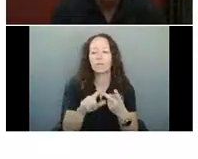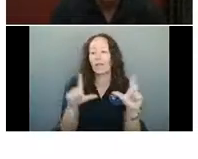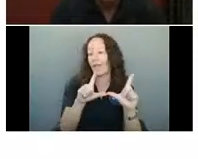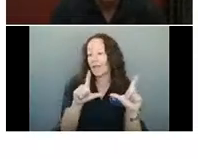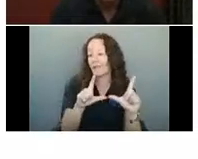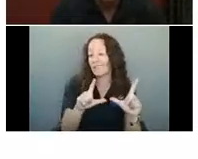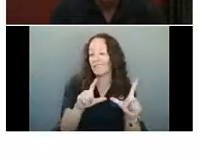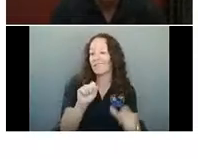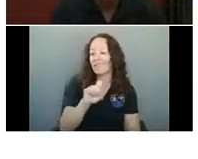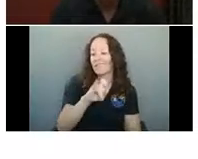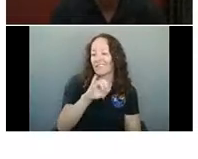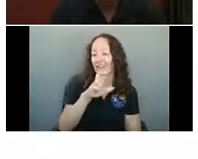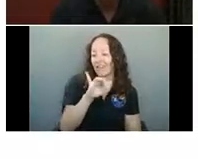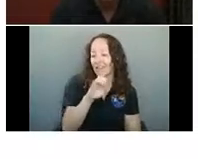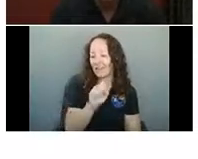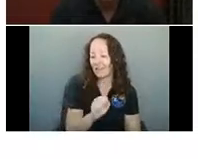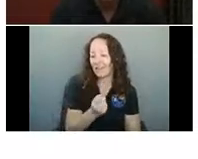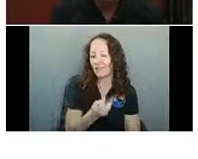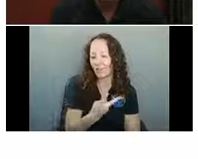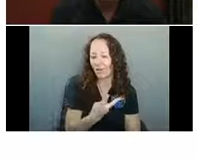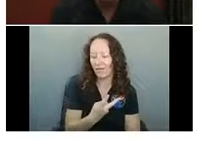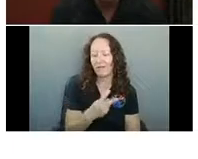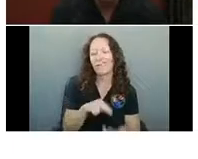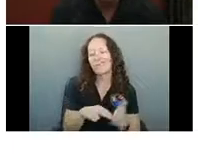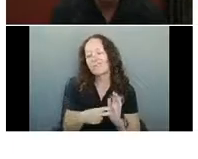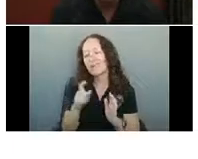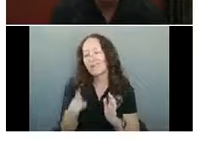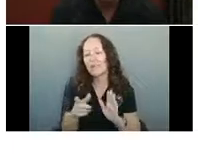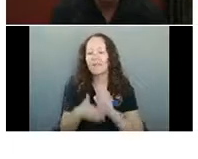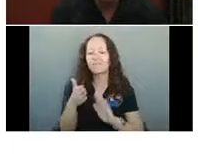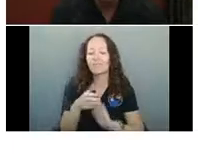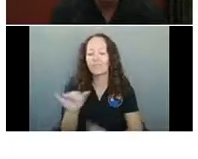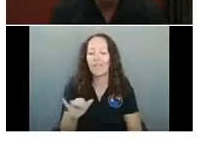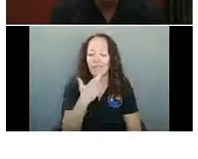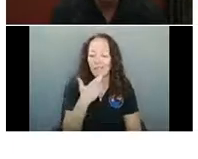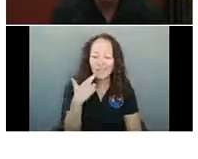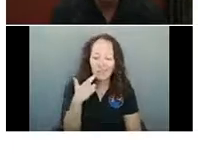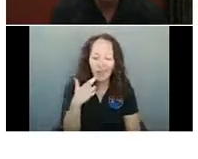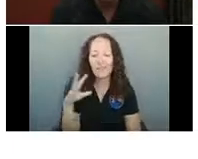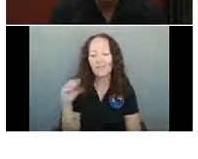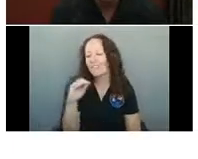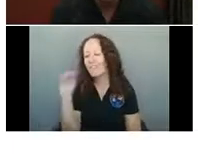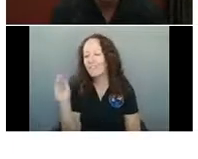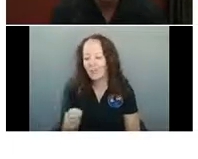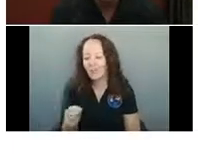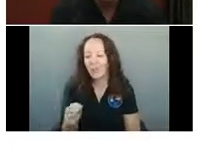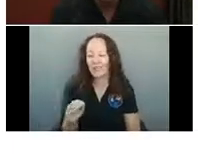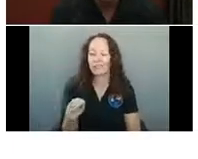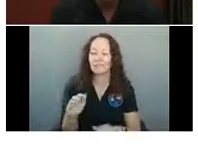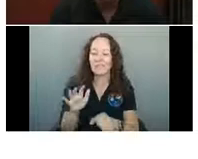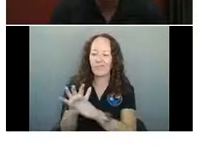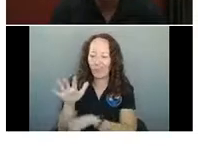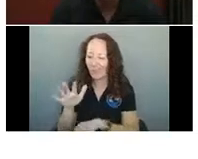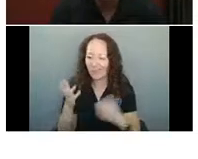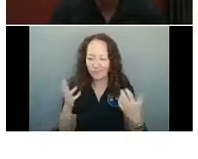style with 50% capacity and all of the same rules as a restaurant. Now, as of this week, they have changed